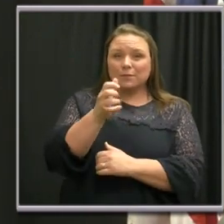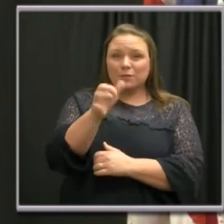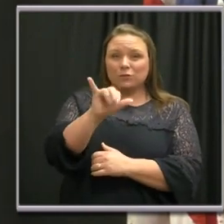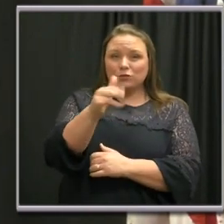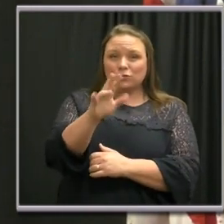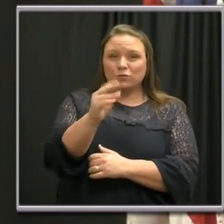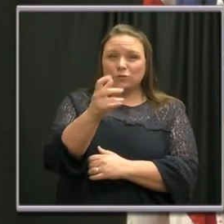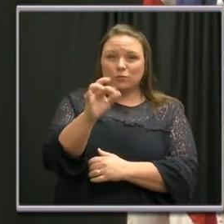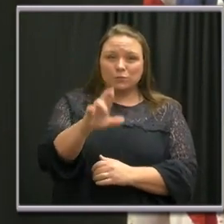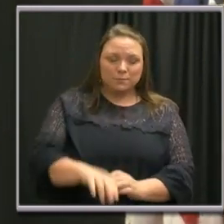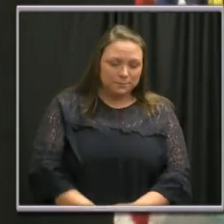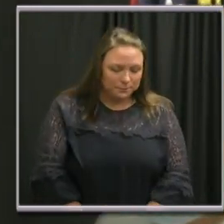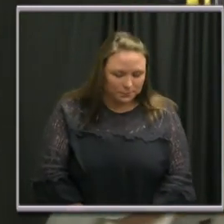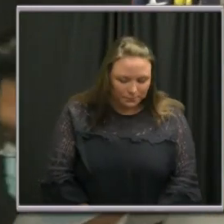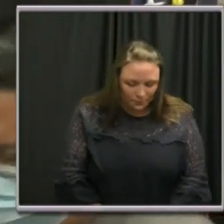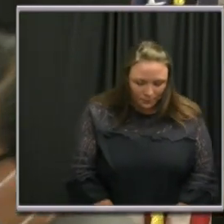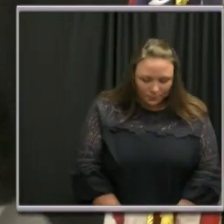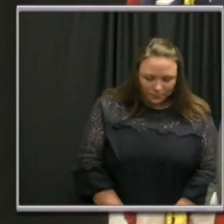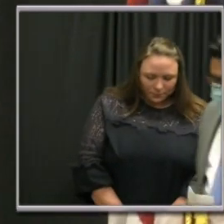Cooper.